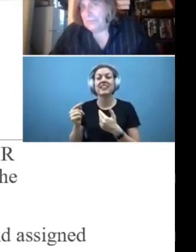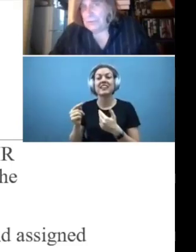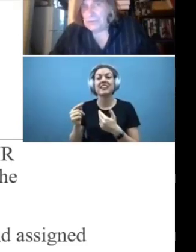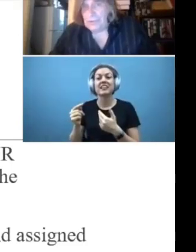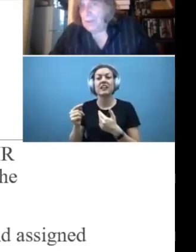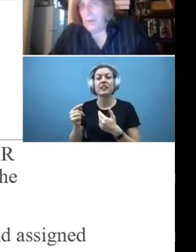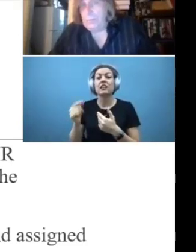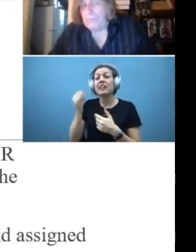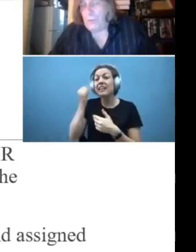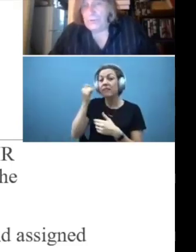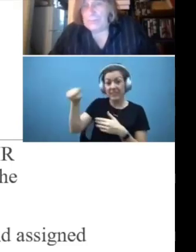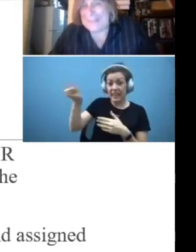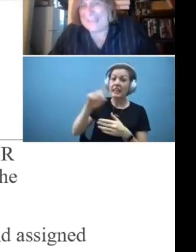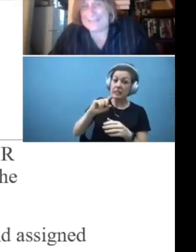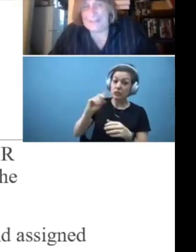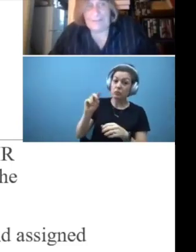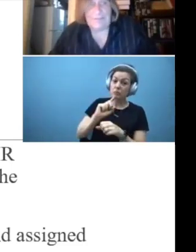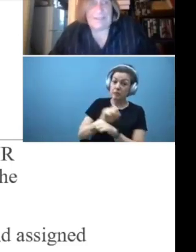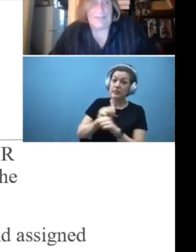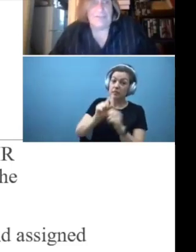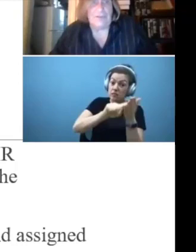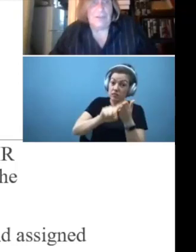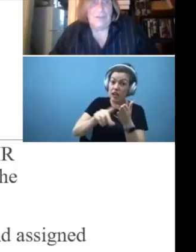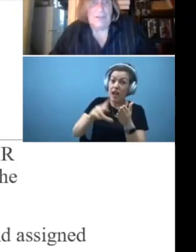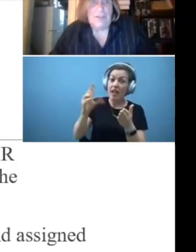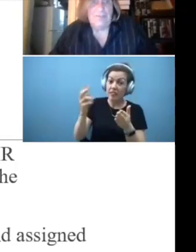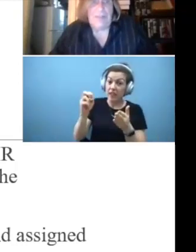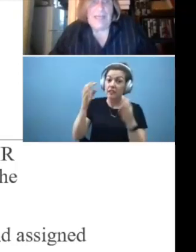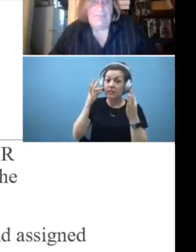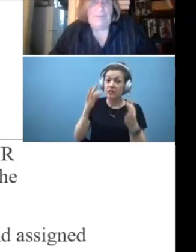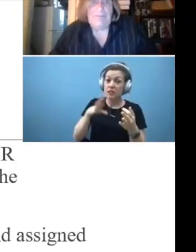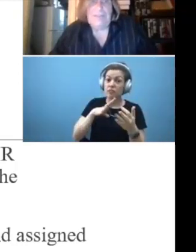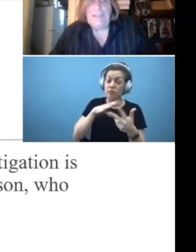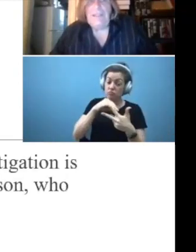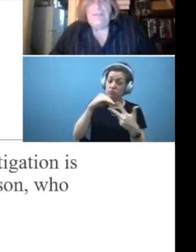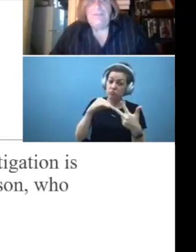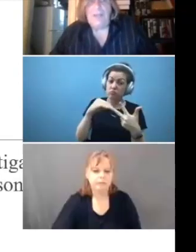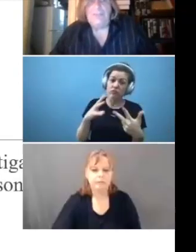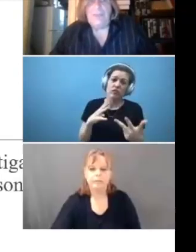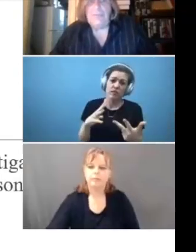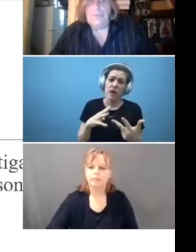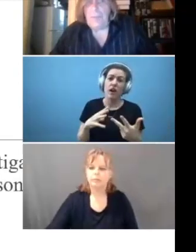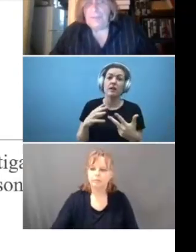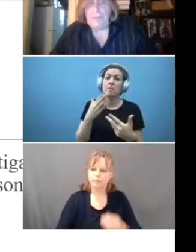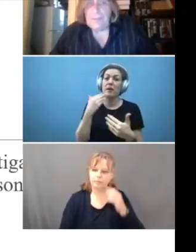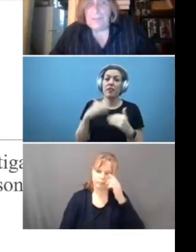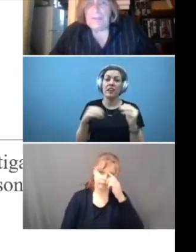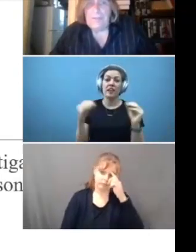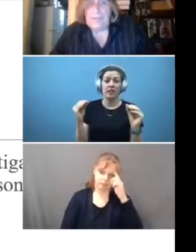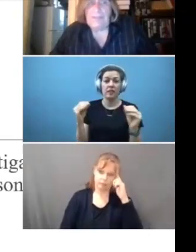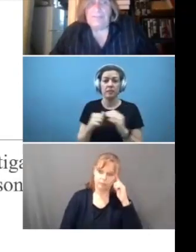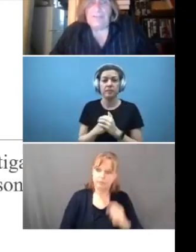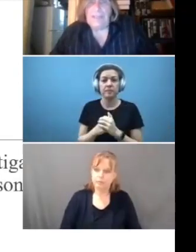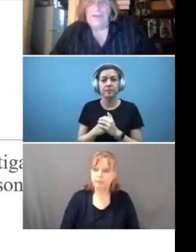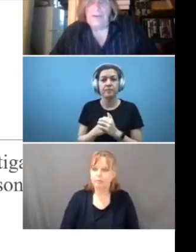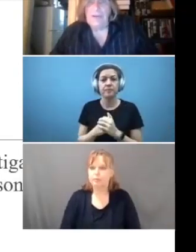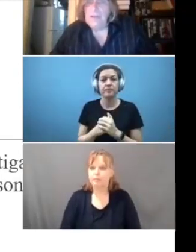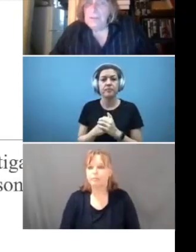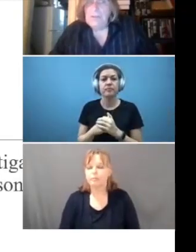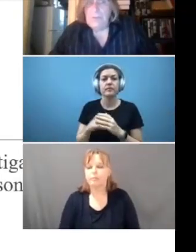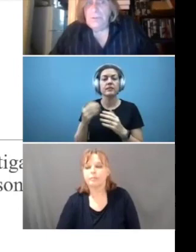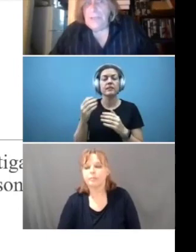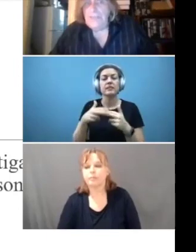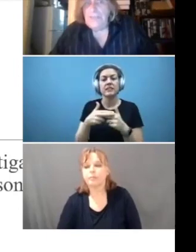resolution. There's been any investigation. Slide 15 talks about the responsibility of the investigator